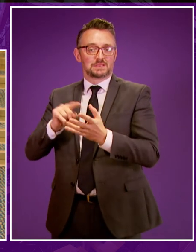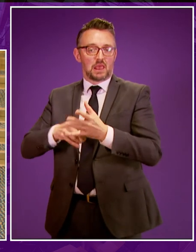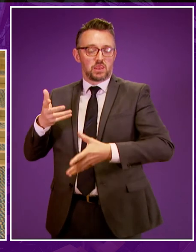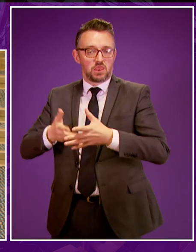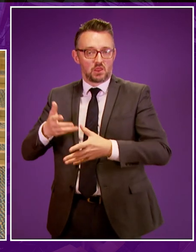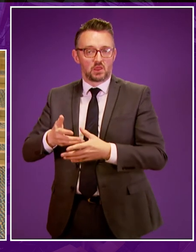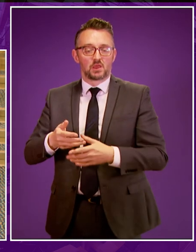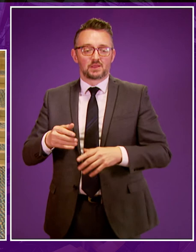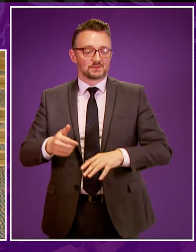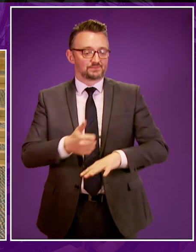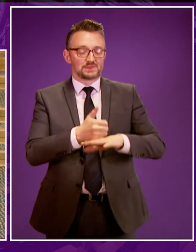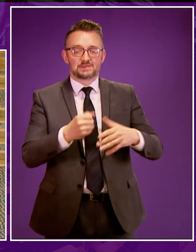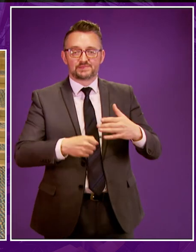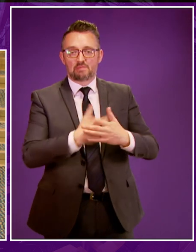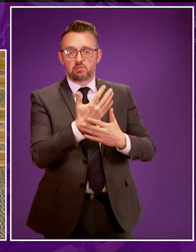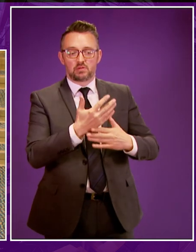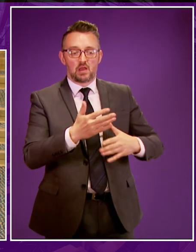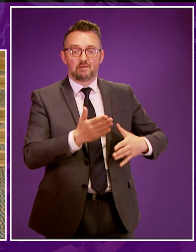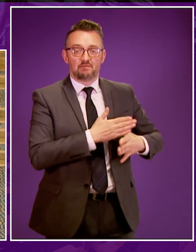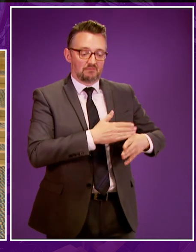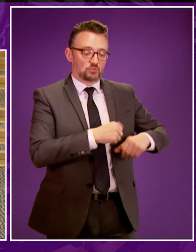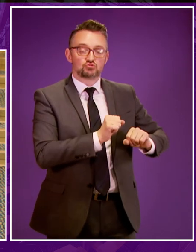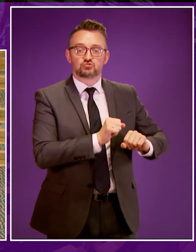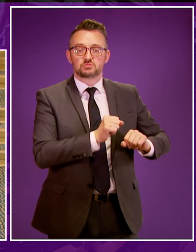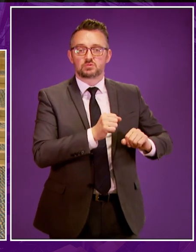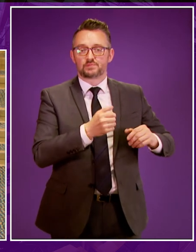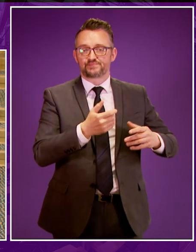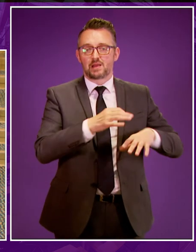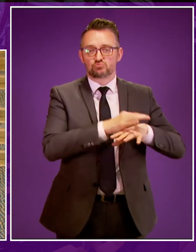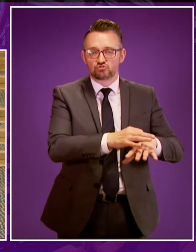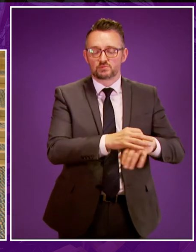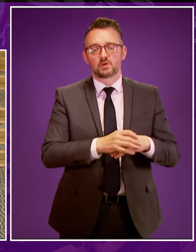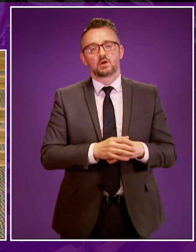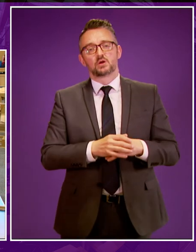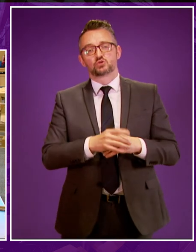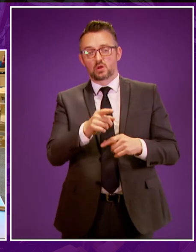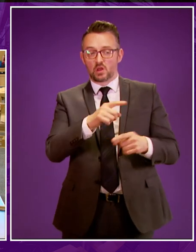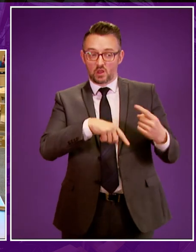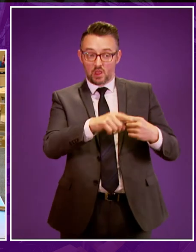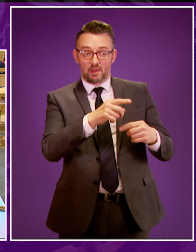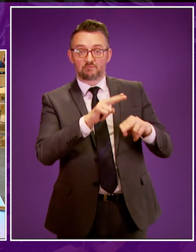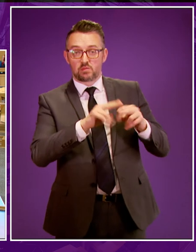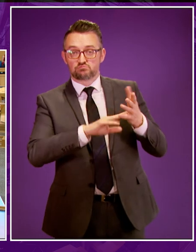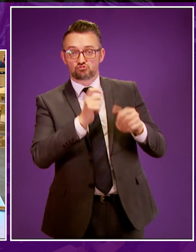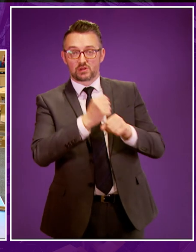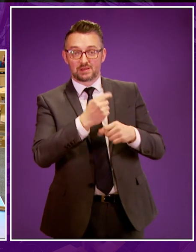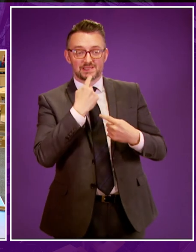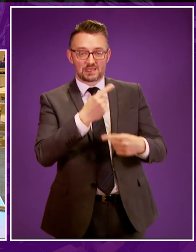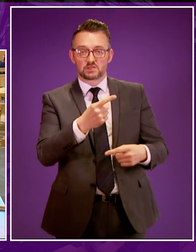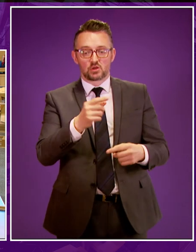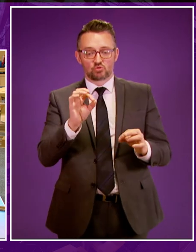foundation apprenticeships for school children who use BSL to try and address those issues that Fulton McGregor rightly highlights around